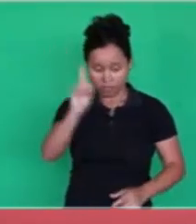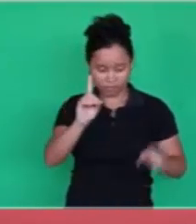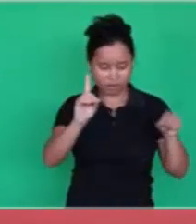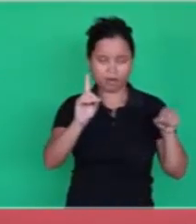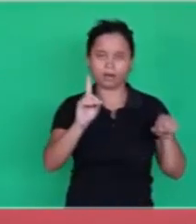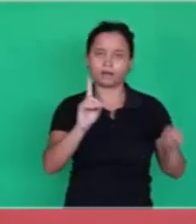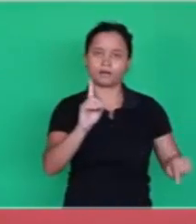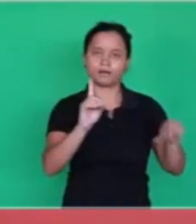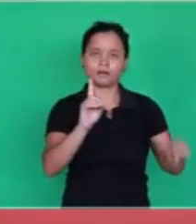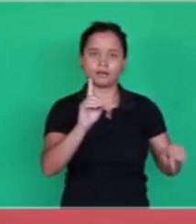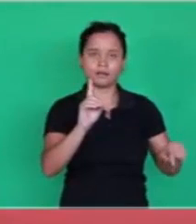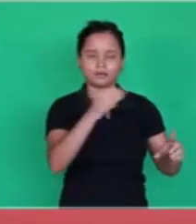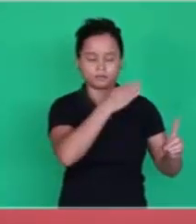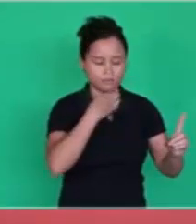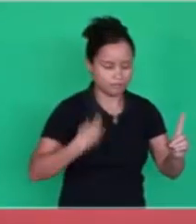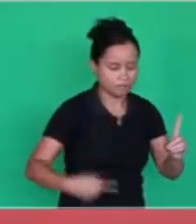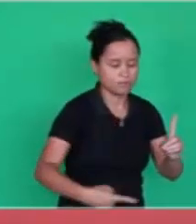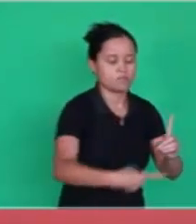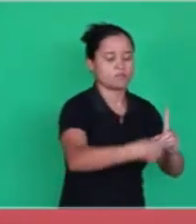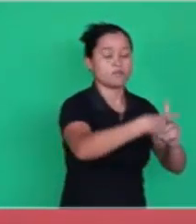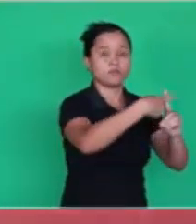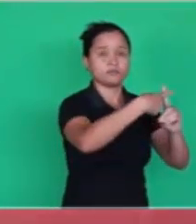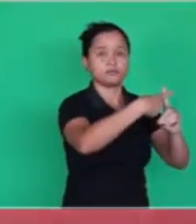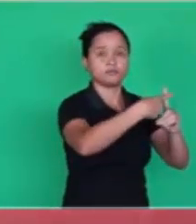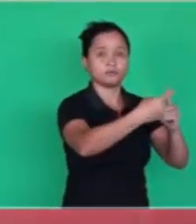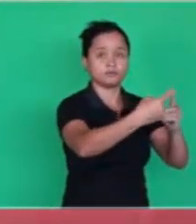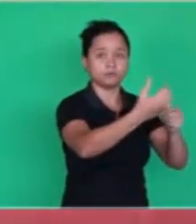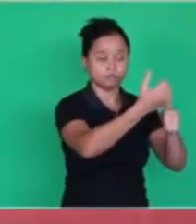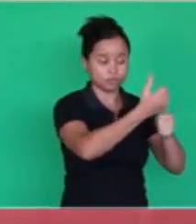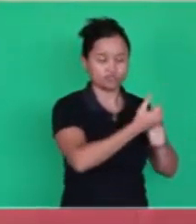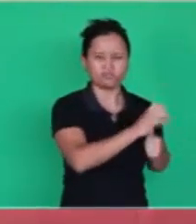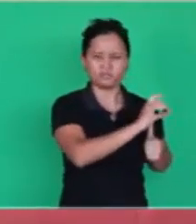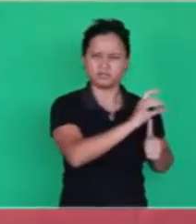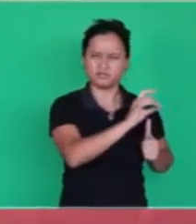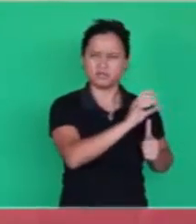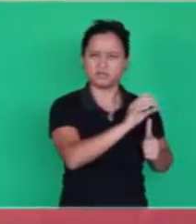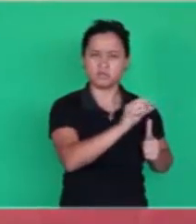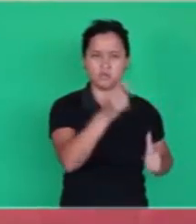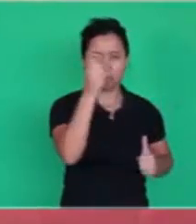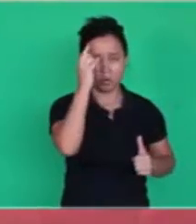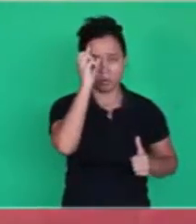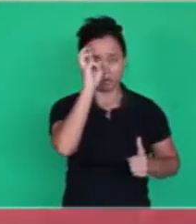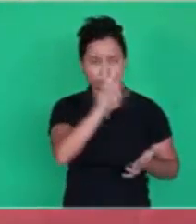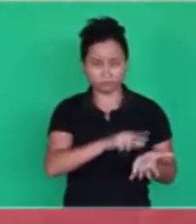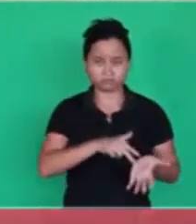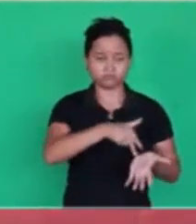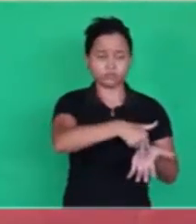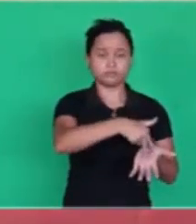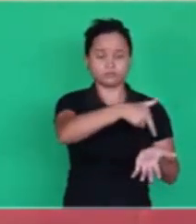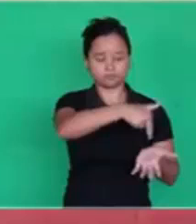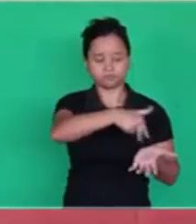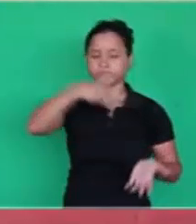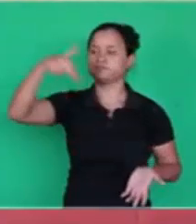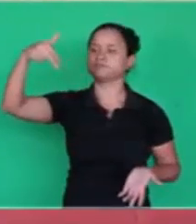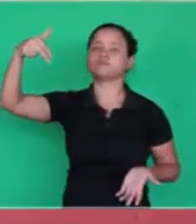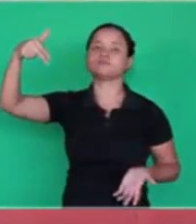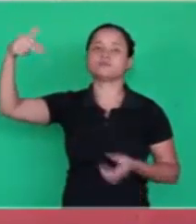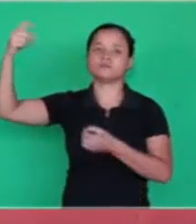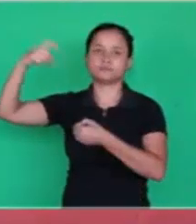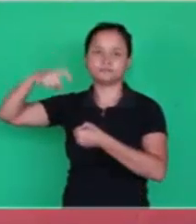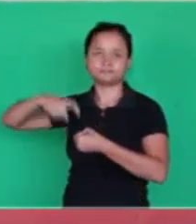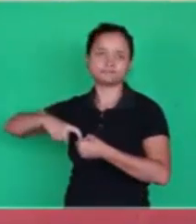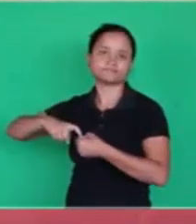for this one. Do you understand? So the resurrection of Jesus is what matters. In his resurrection,